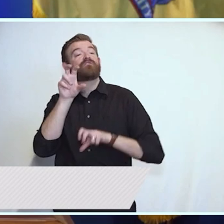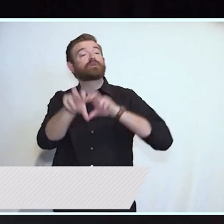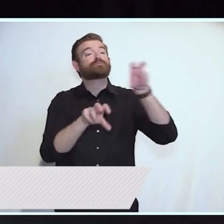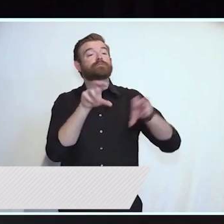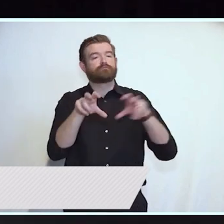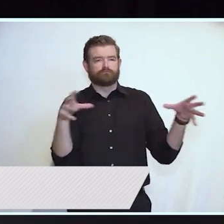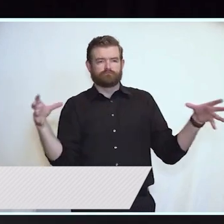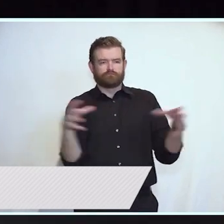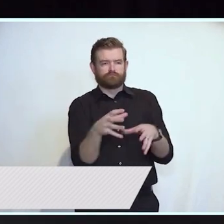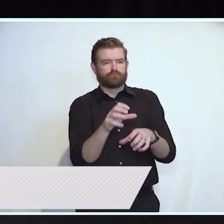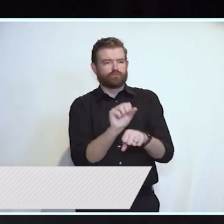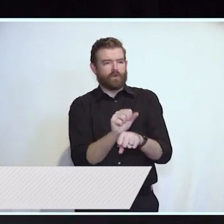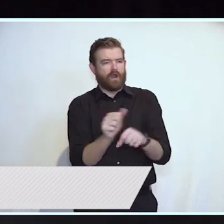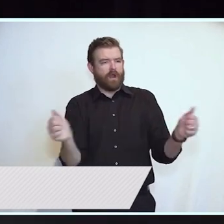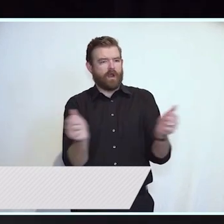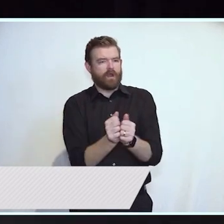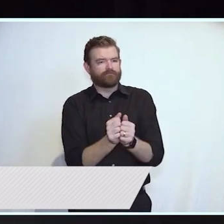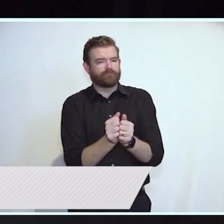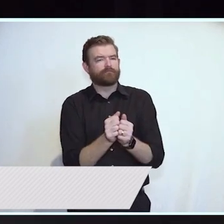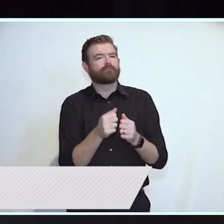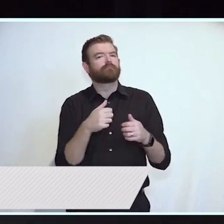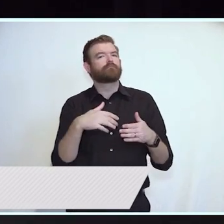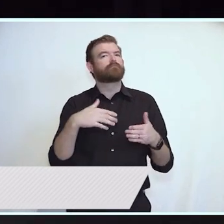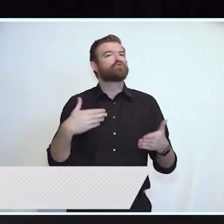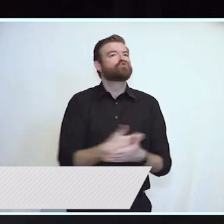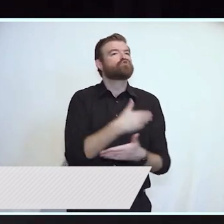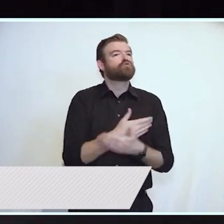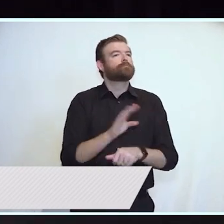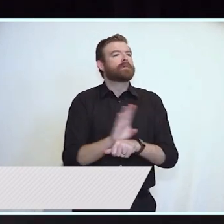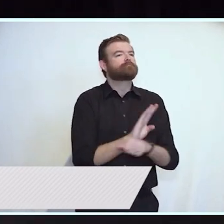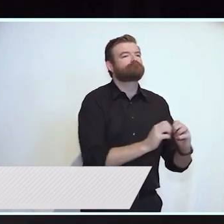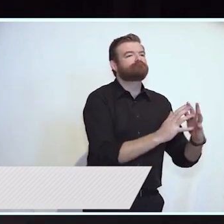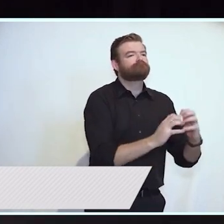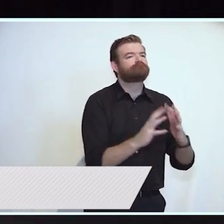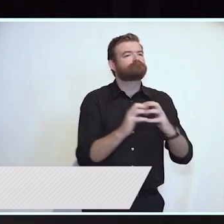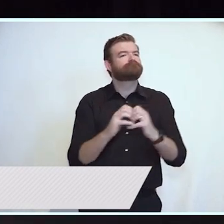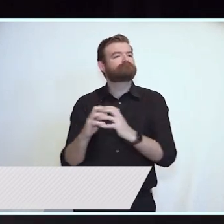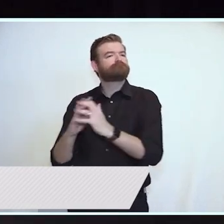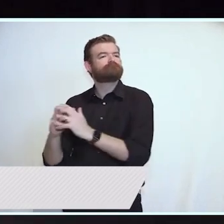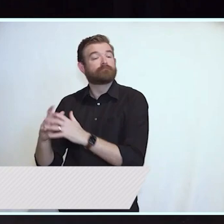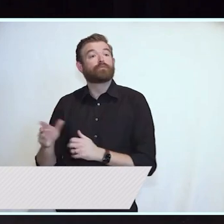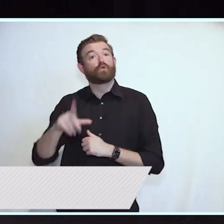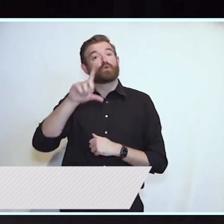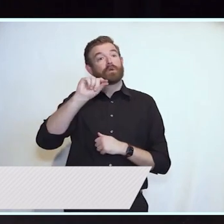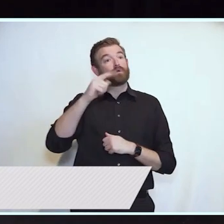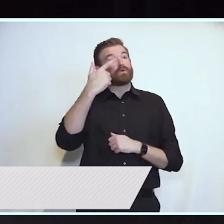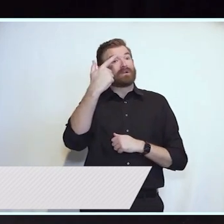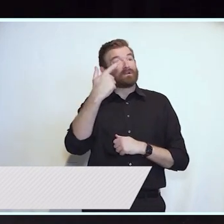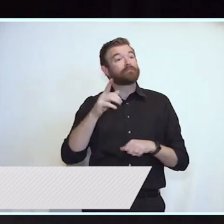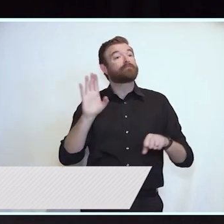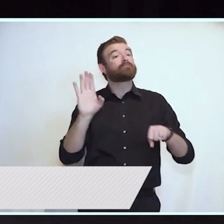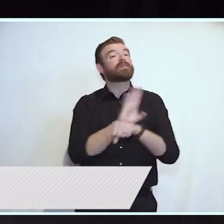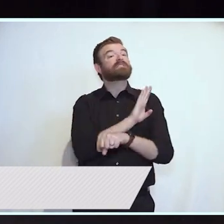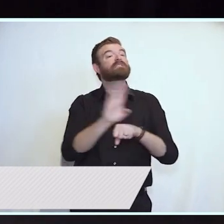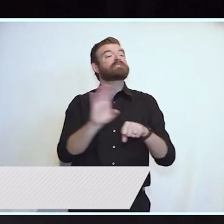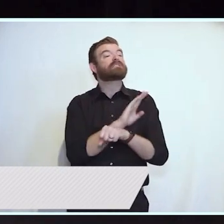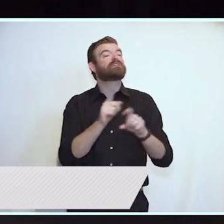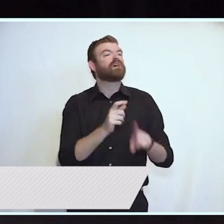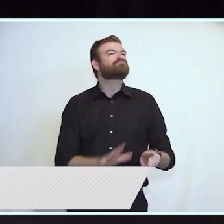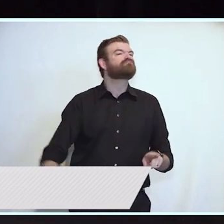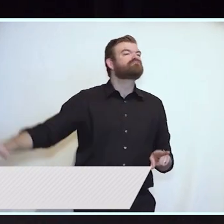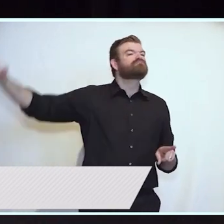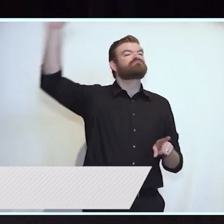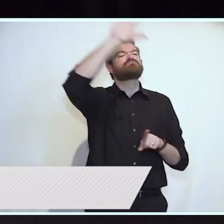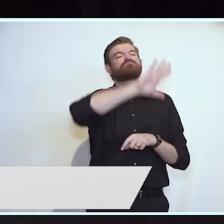businesses. In 2021 leading businesses from throughout the innovation economy announced their decision to move